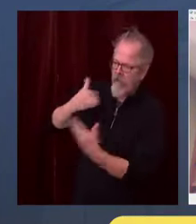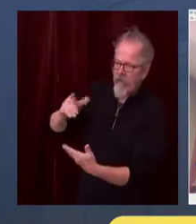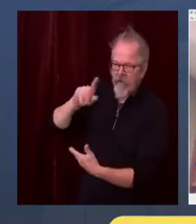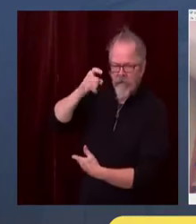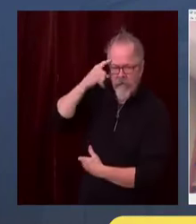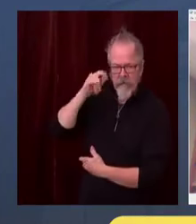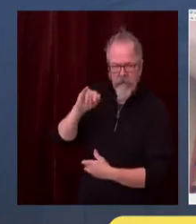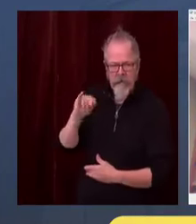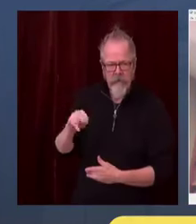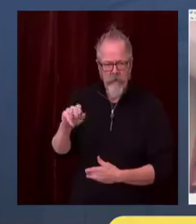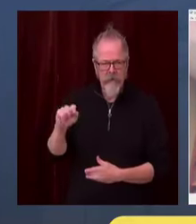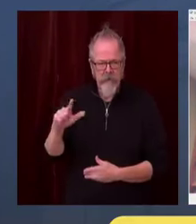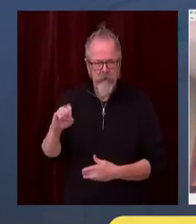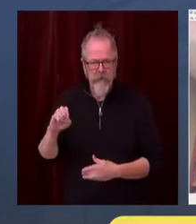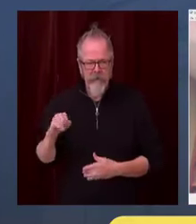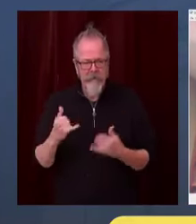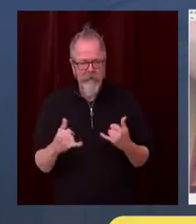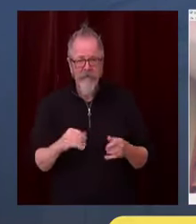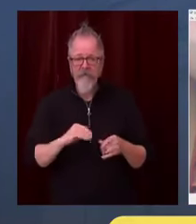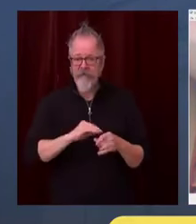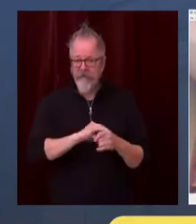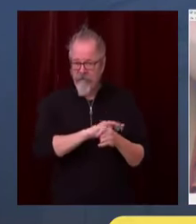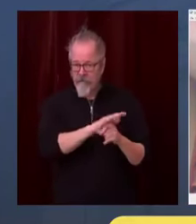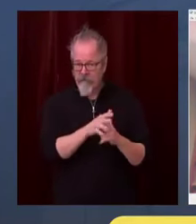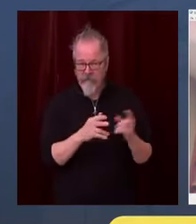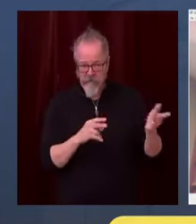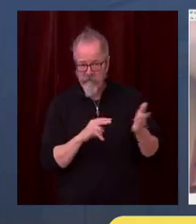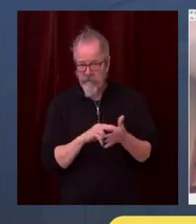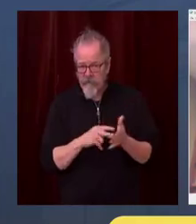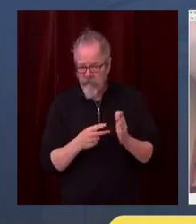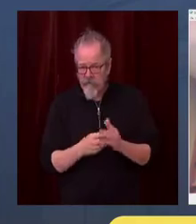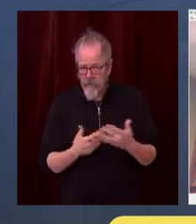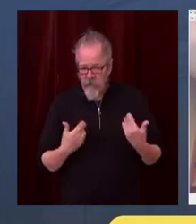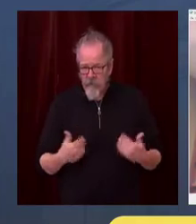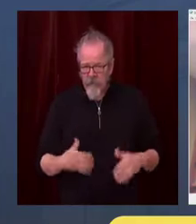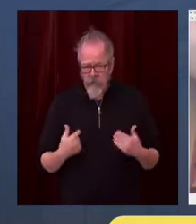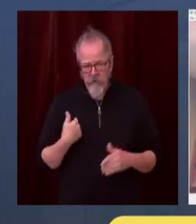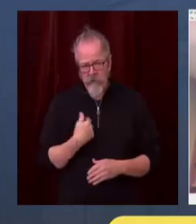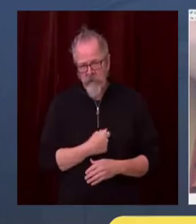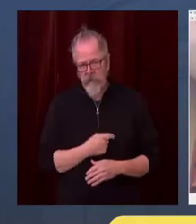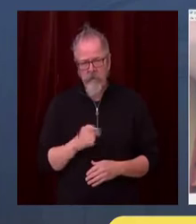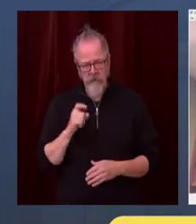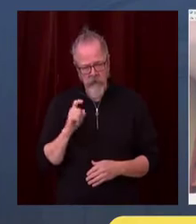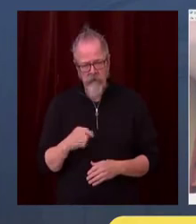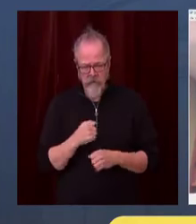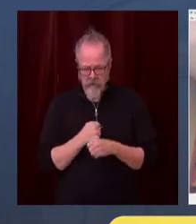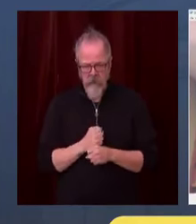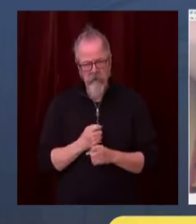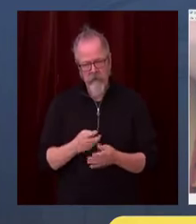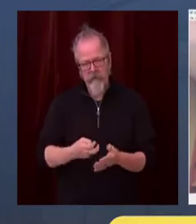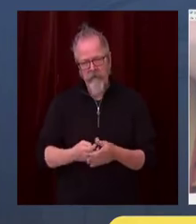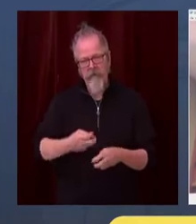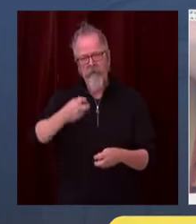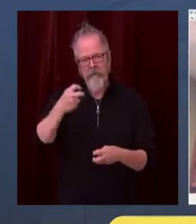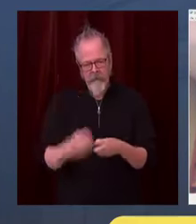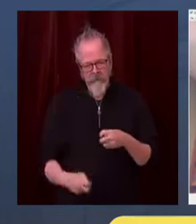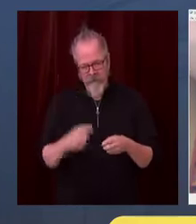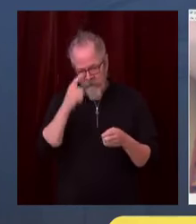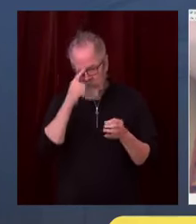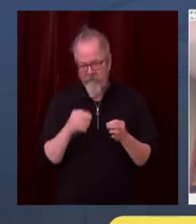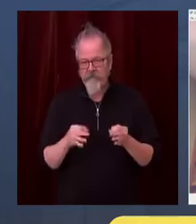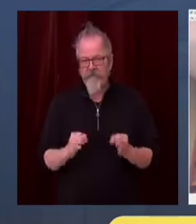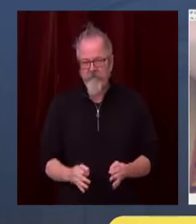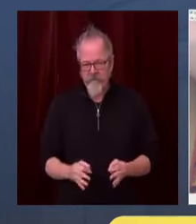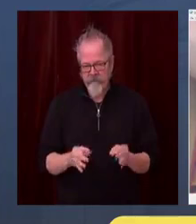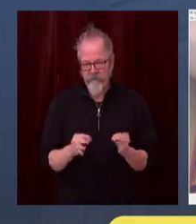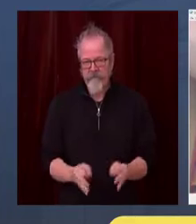talk to you all a little bit about the rationale behind some of the new restrictions that the governor just announced. So, first, we are